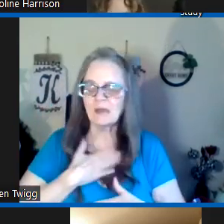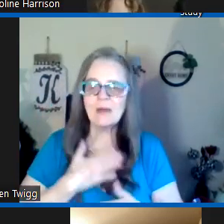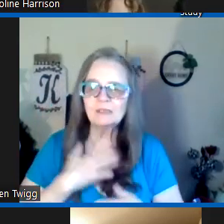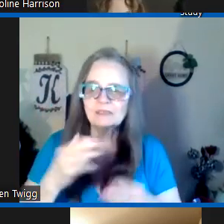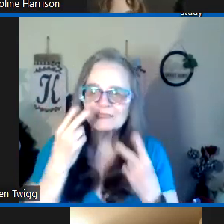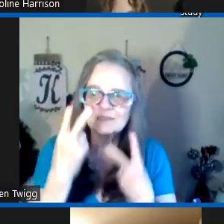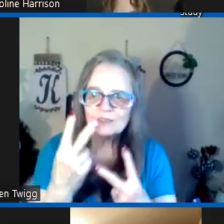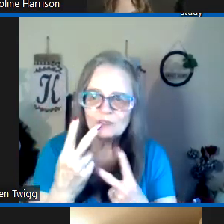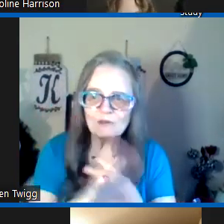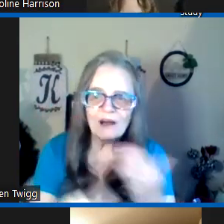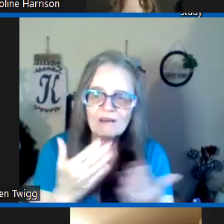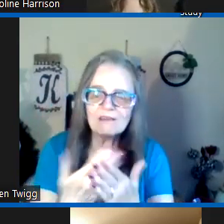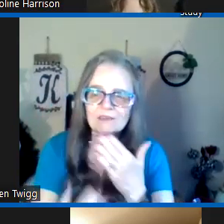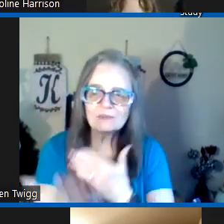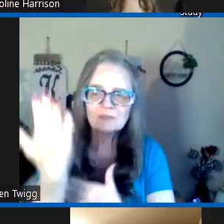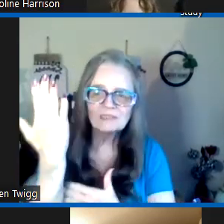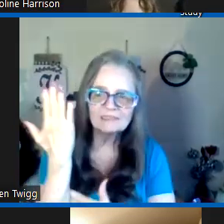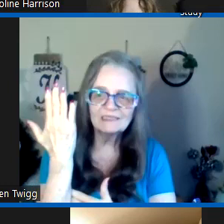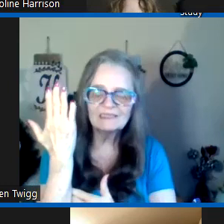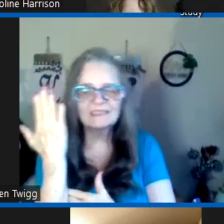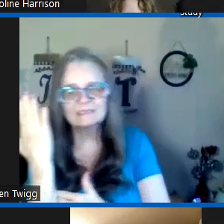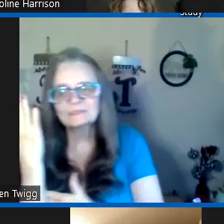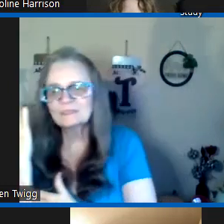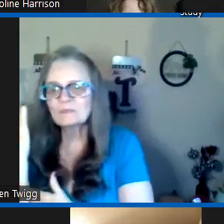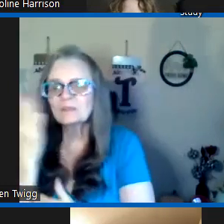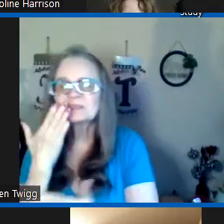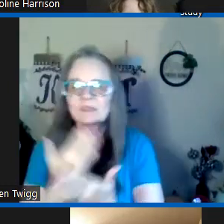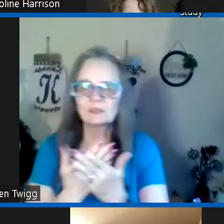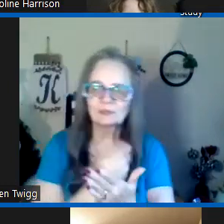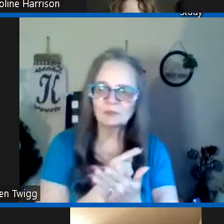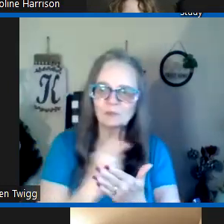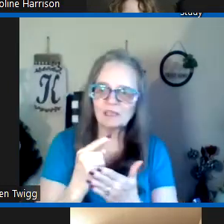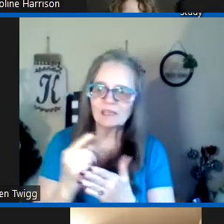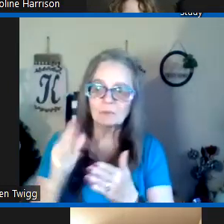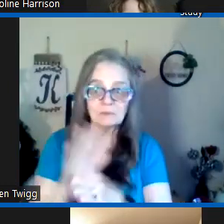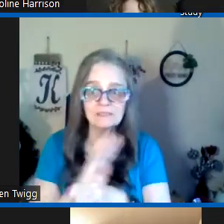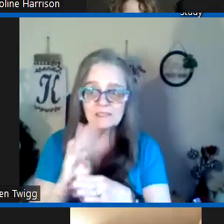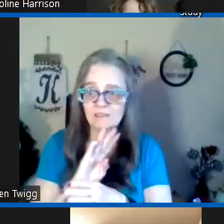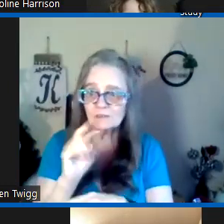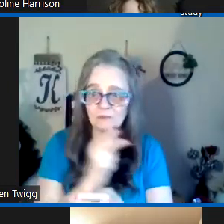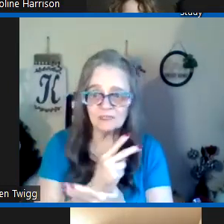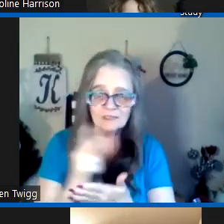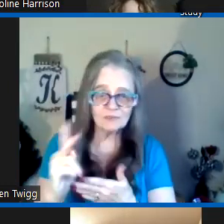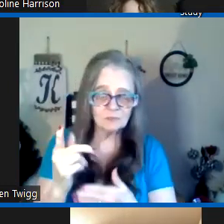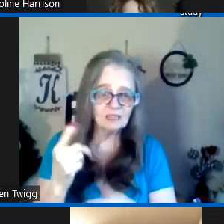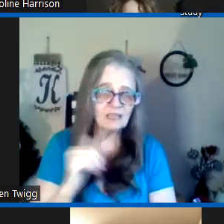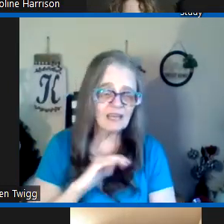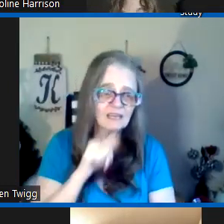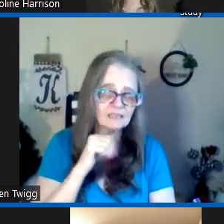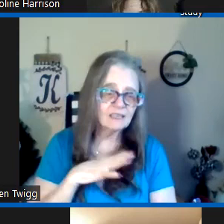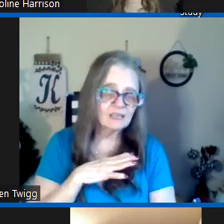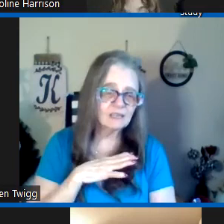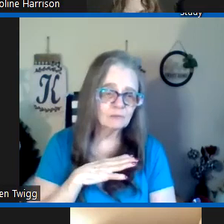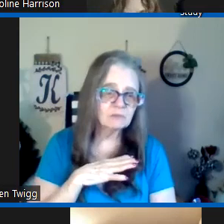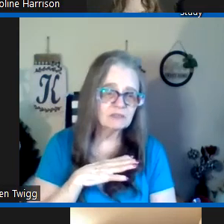i'm happy to see you all this morning uh it's been a good week a busy two weeks for me